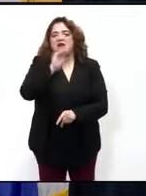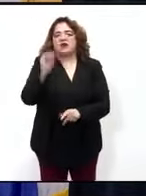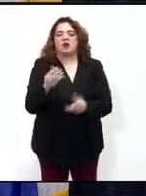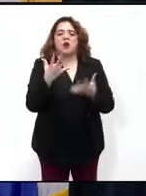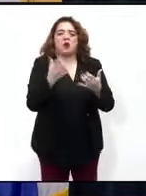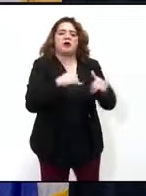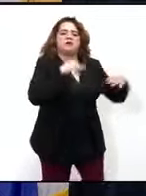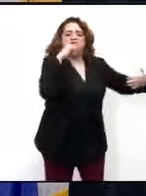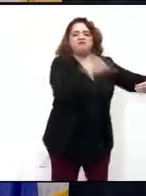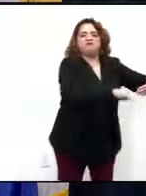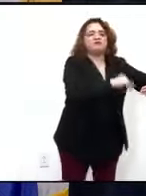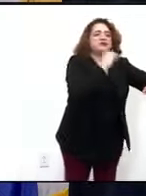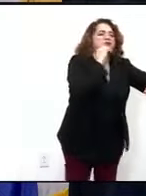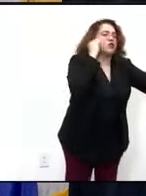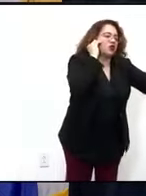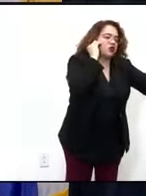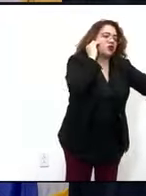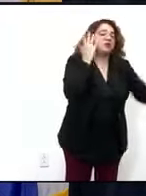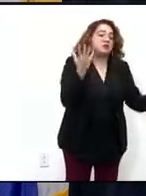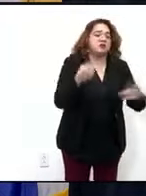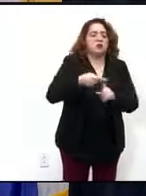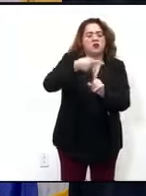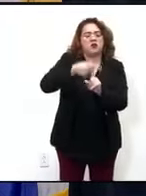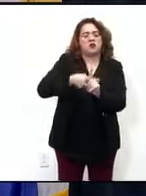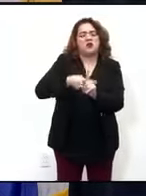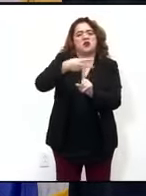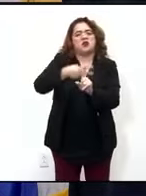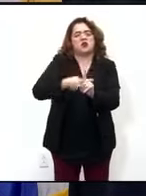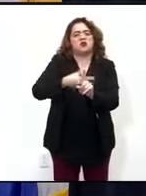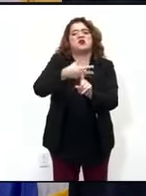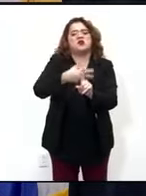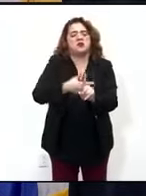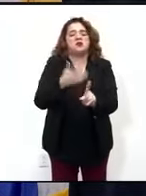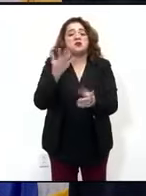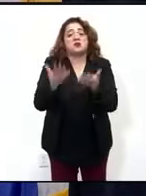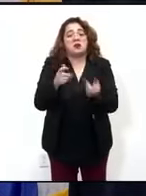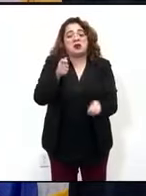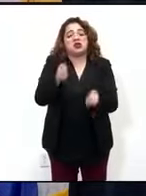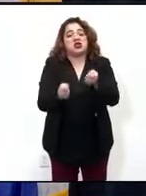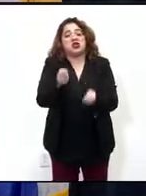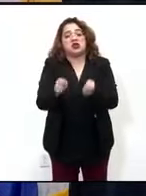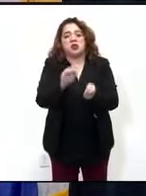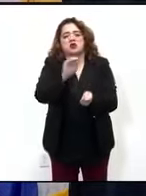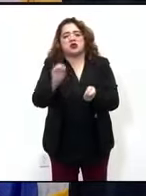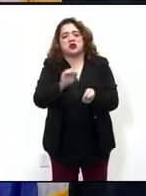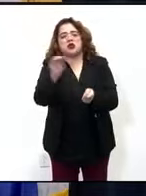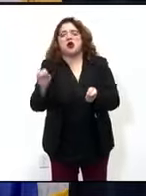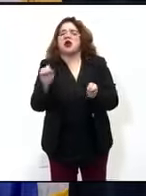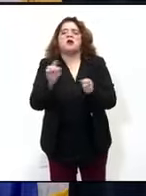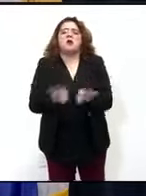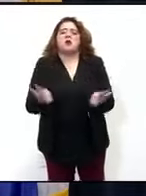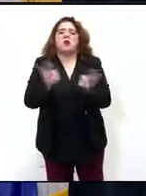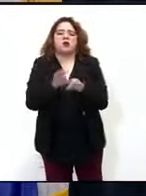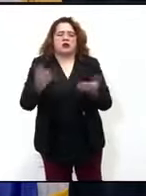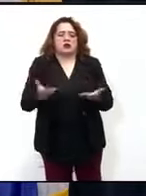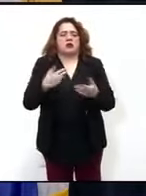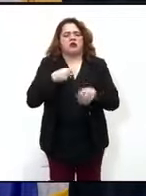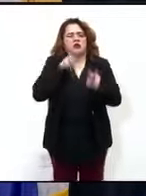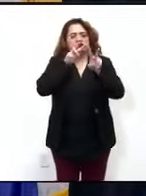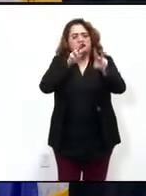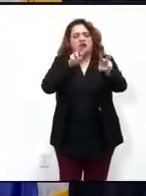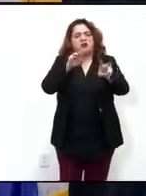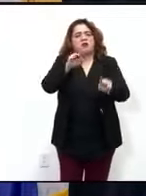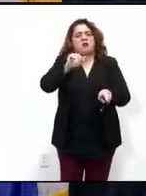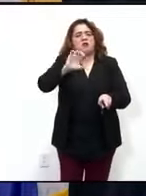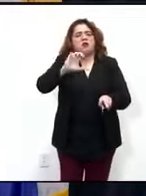and we'll see how that transpires in the next couple of months but we certainly look forward to March 29th. I want to point to a couple of